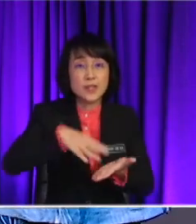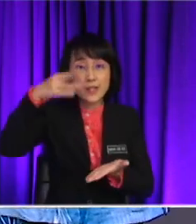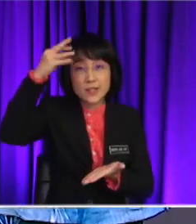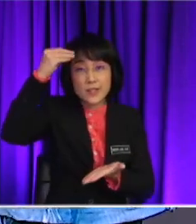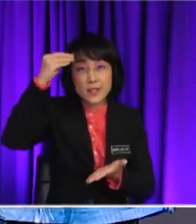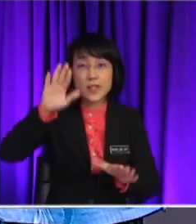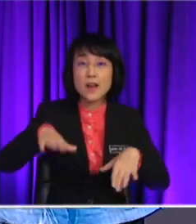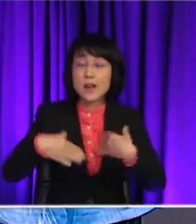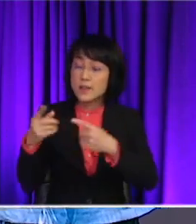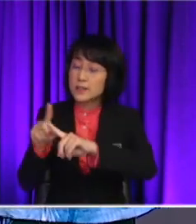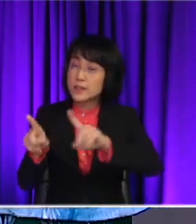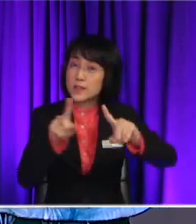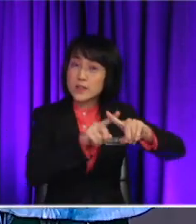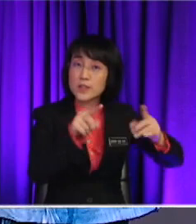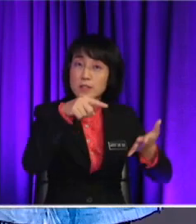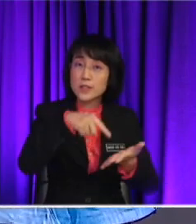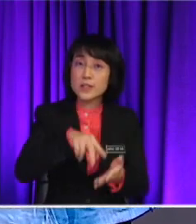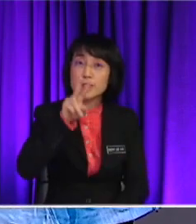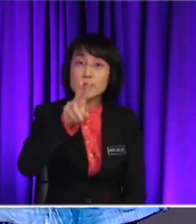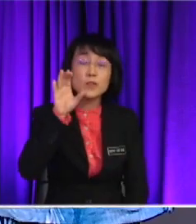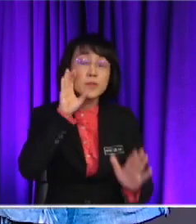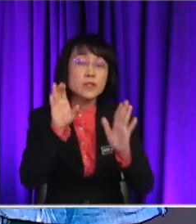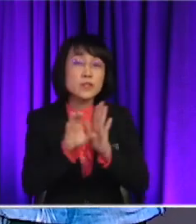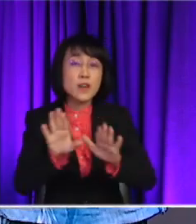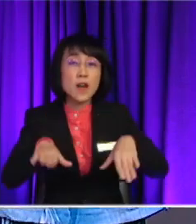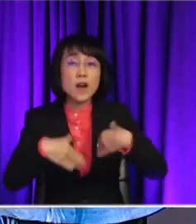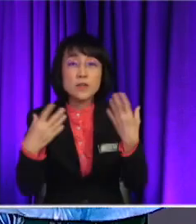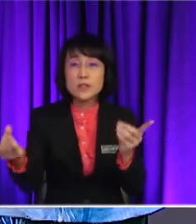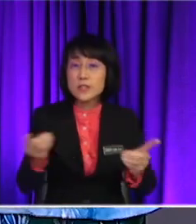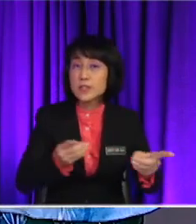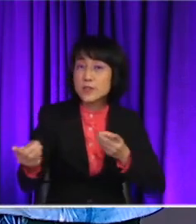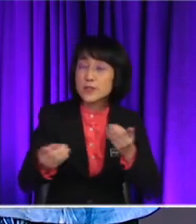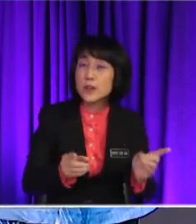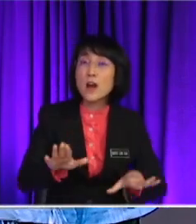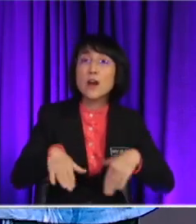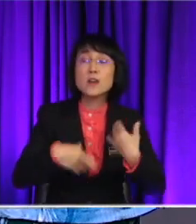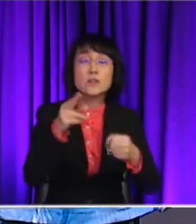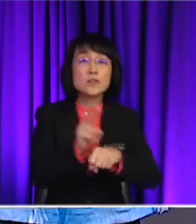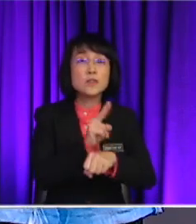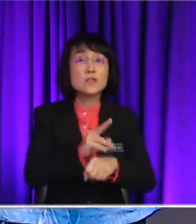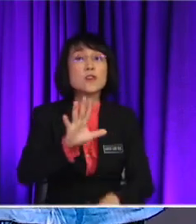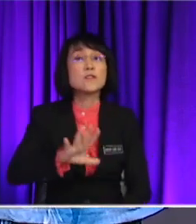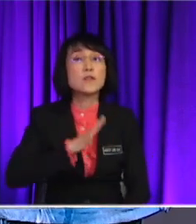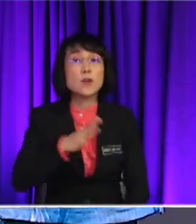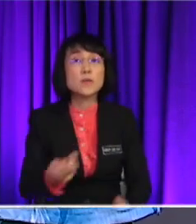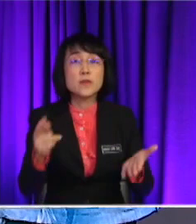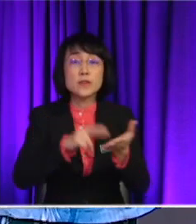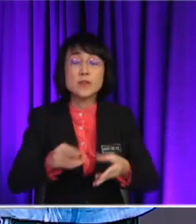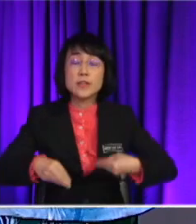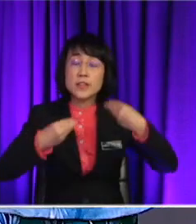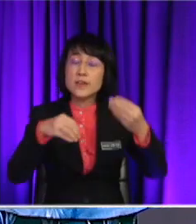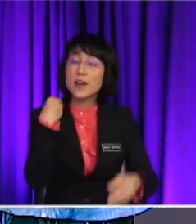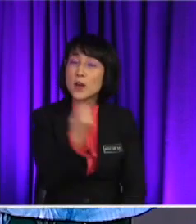differentiate in between these two pictures, how to describe them. And we also learned how to use formal register to give our idea and opinions.